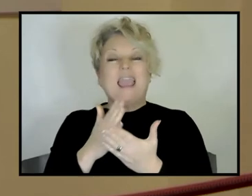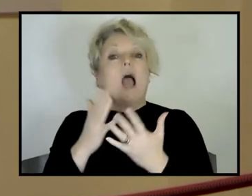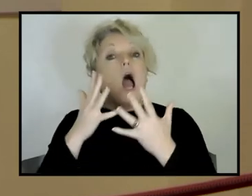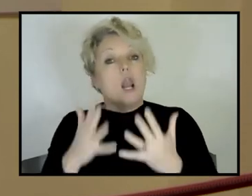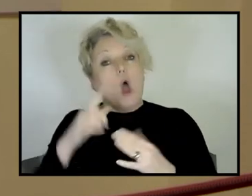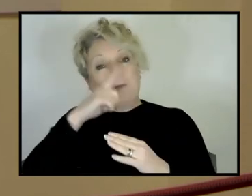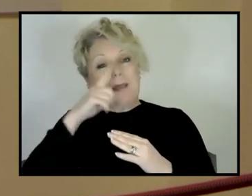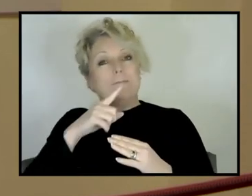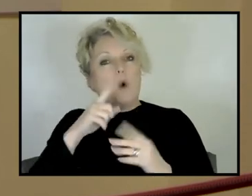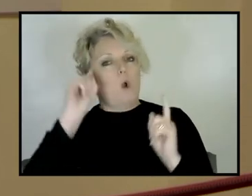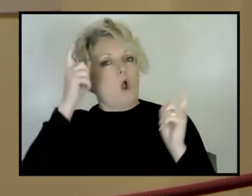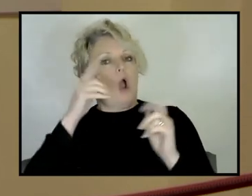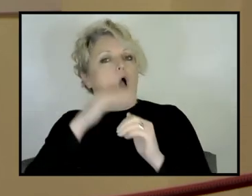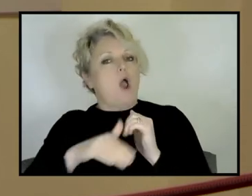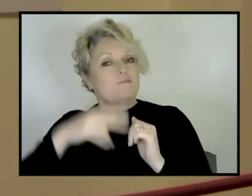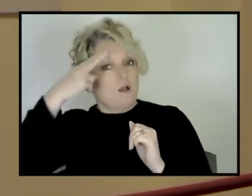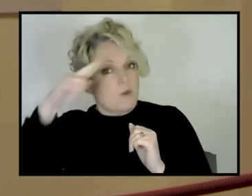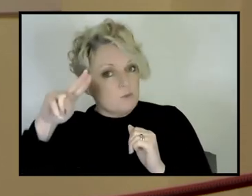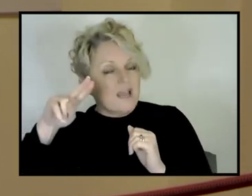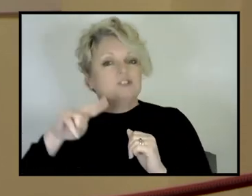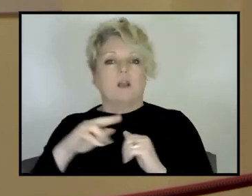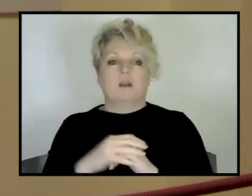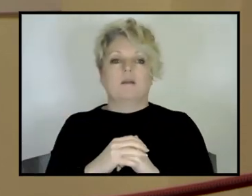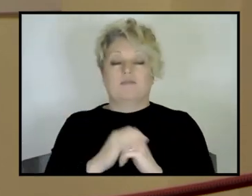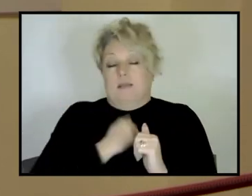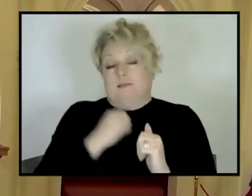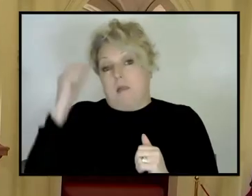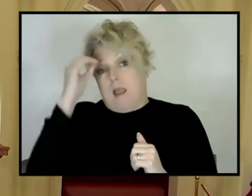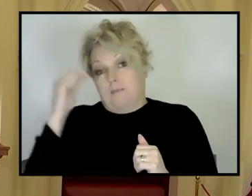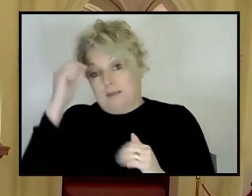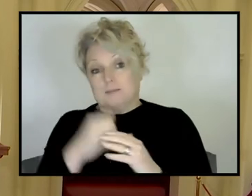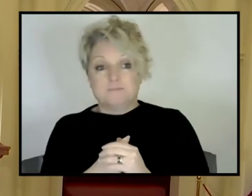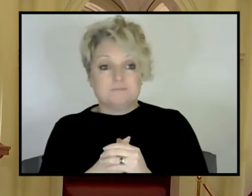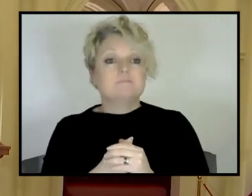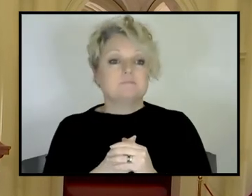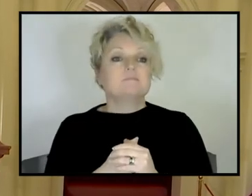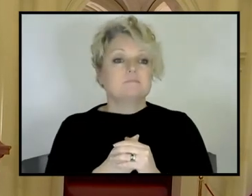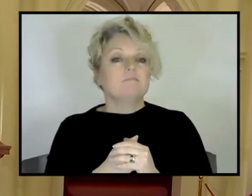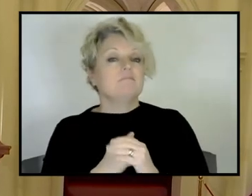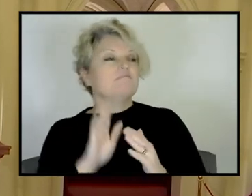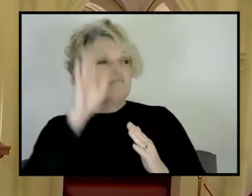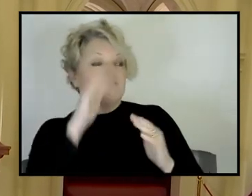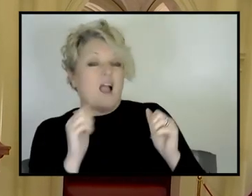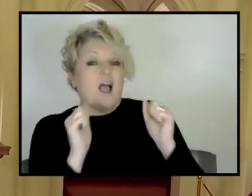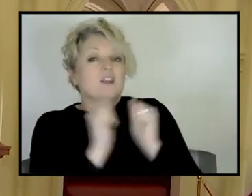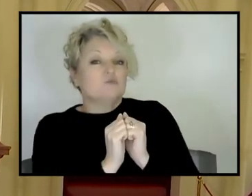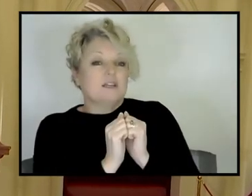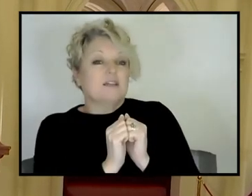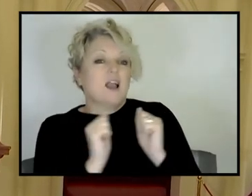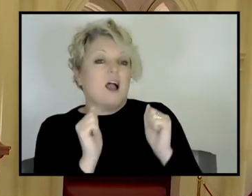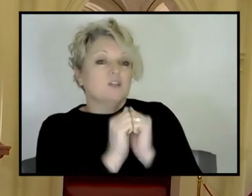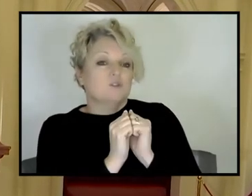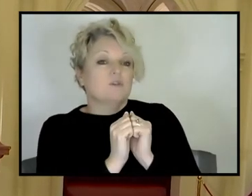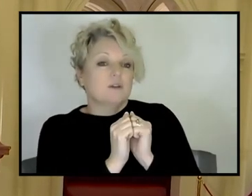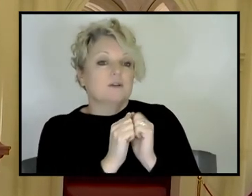been built on an older idea. That's my opinion. Yeah. I agree a hundred percent with that. Absolutely. Yeah.